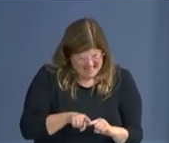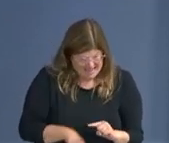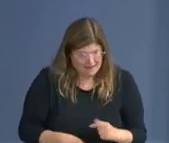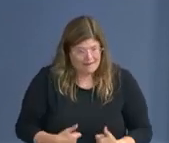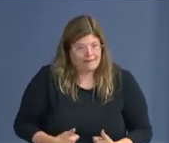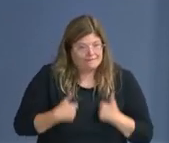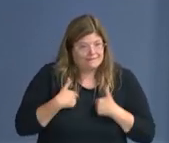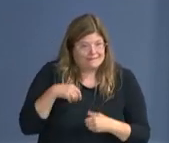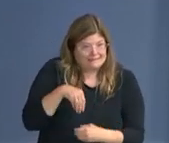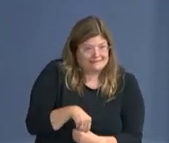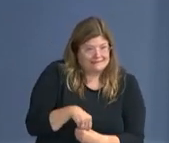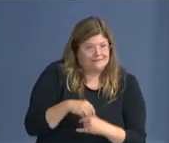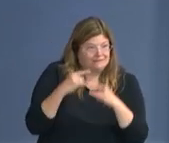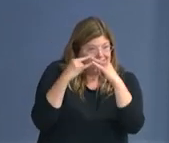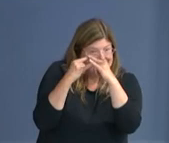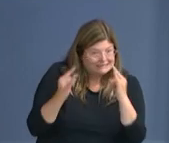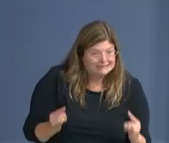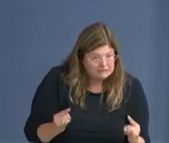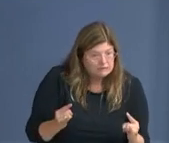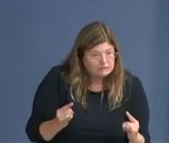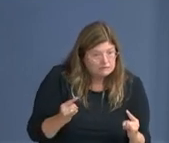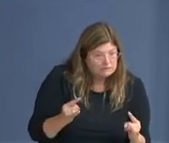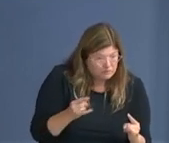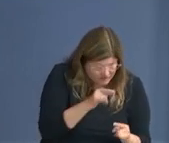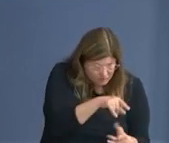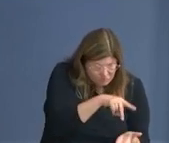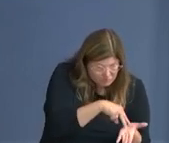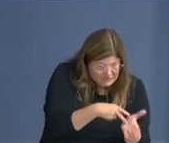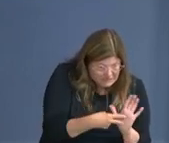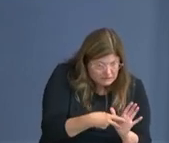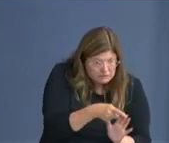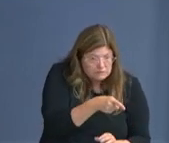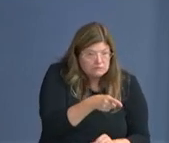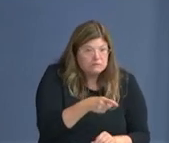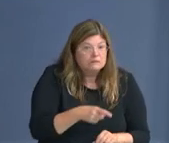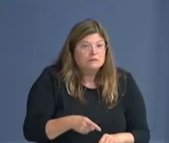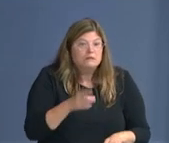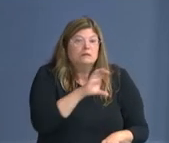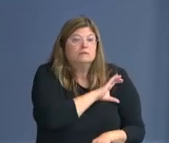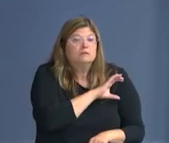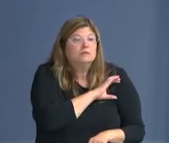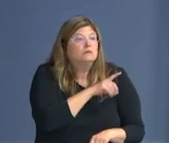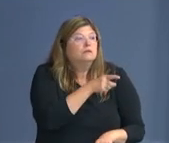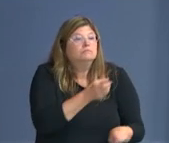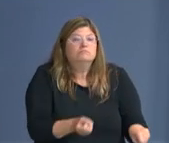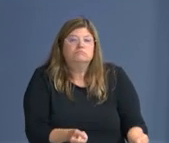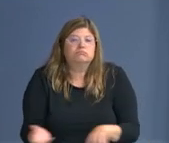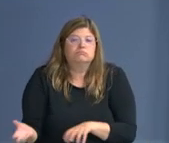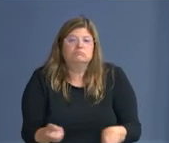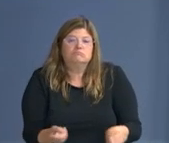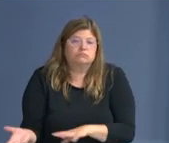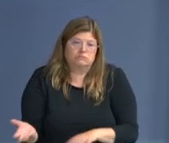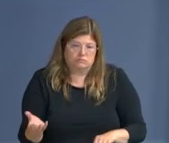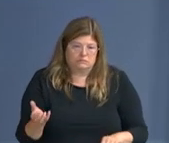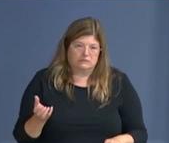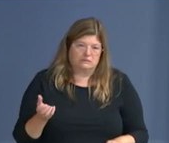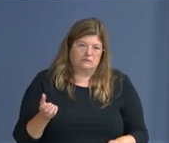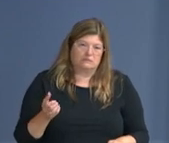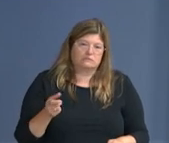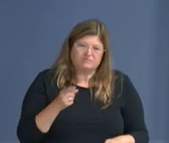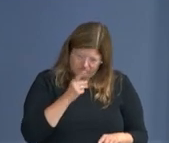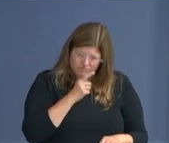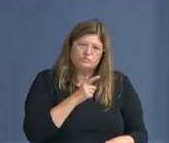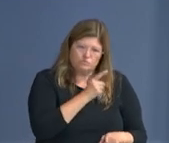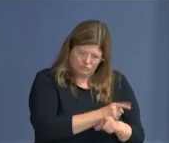removing the tents? I've seen part of it, I think. So I guess going back to you saying that people are not allowed to stay in tents, but